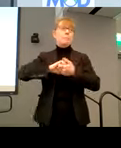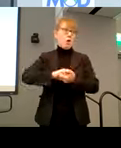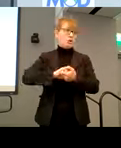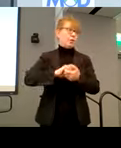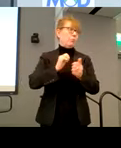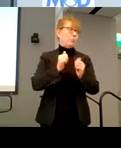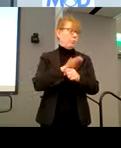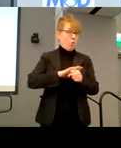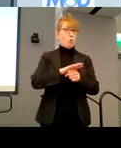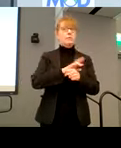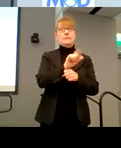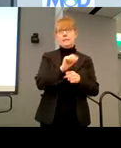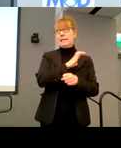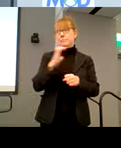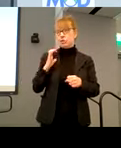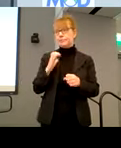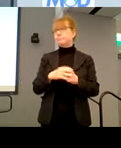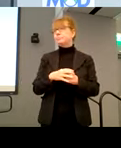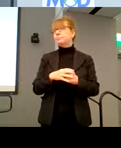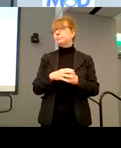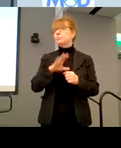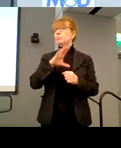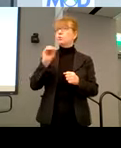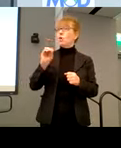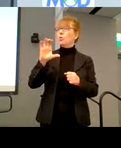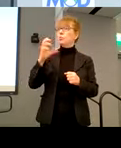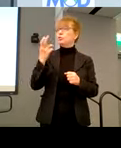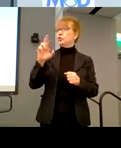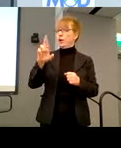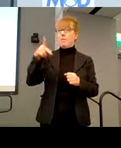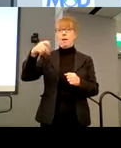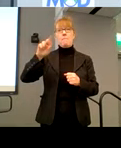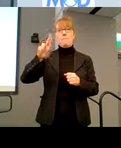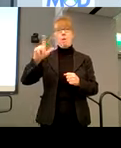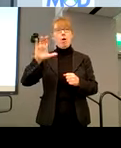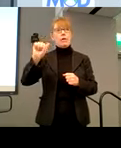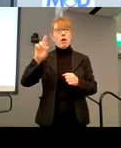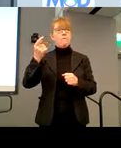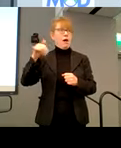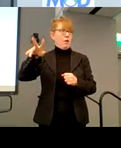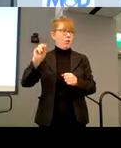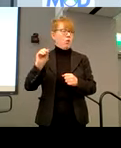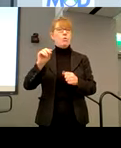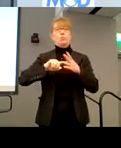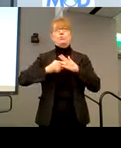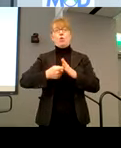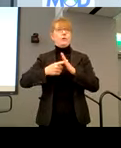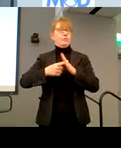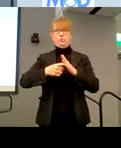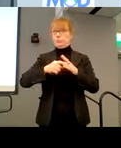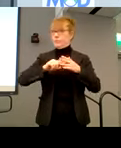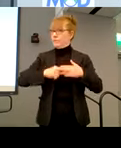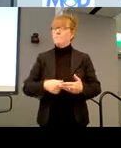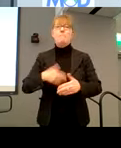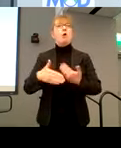local disability commission, uh, co-chaired by Paul Paravano are starting to embark on this journey.